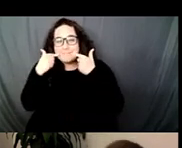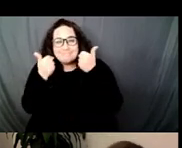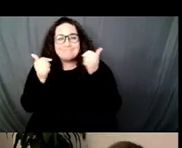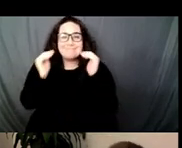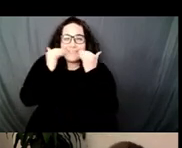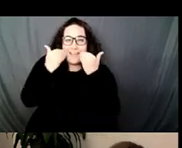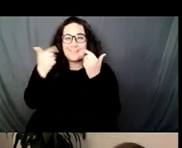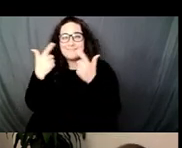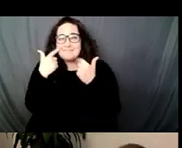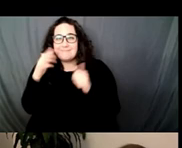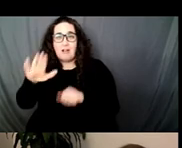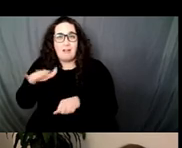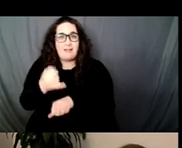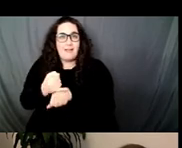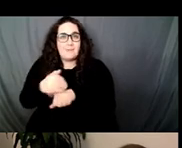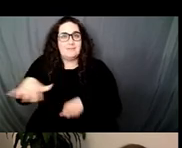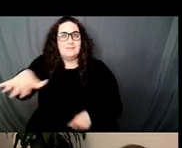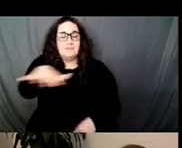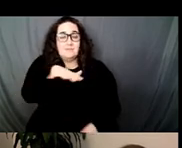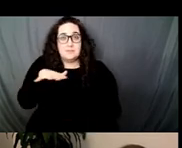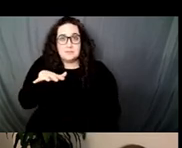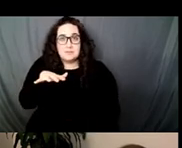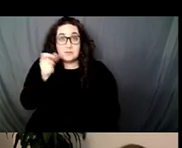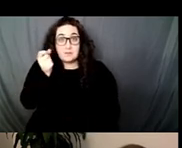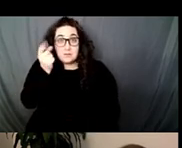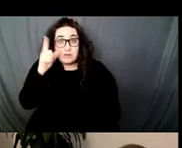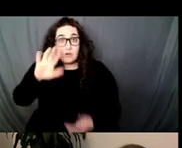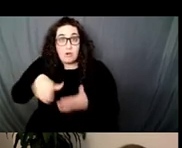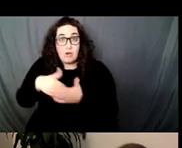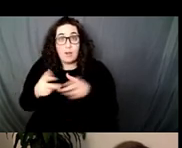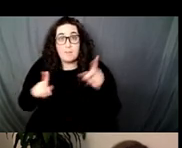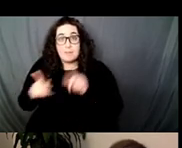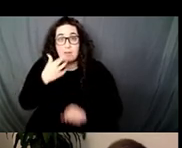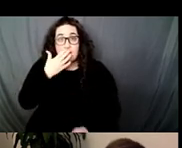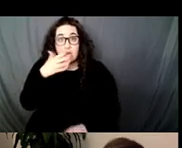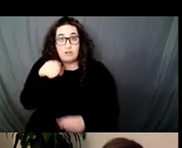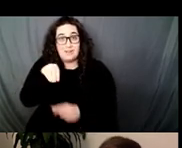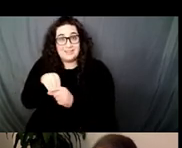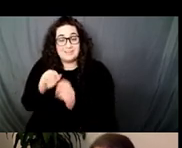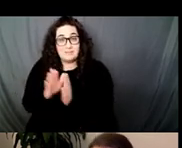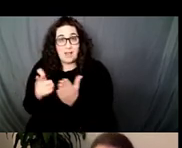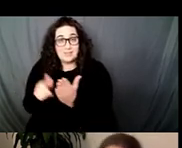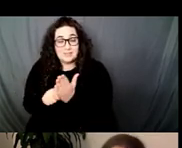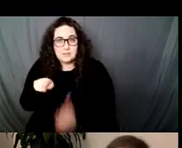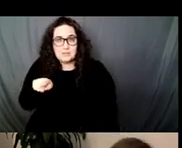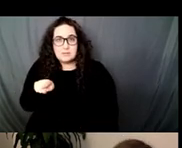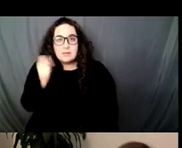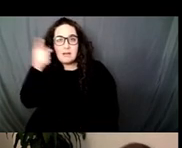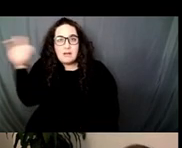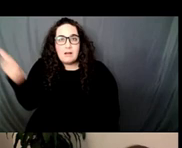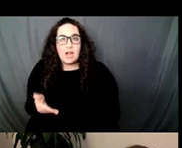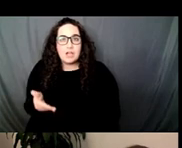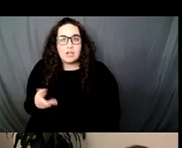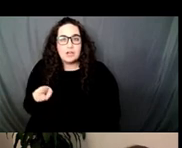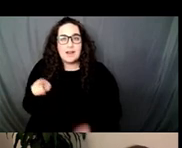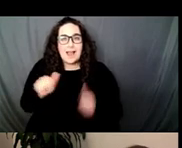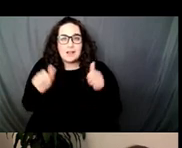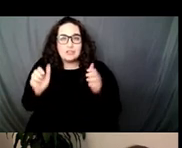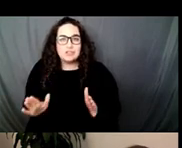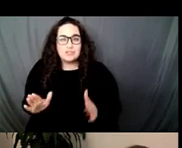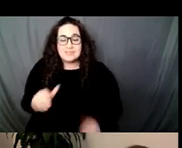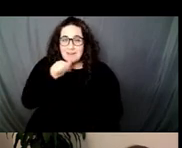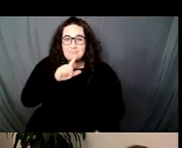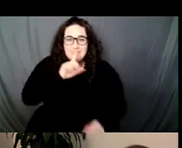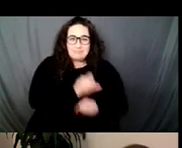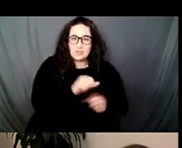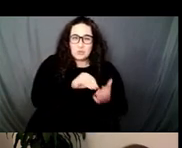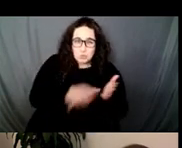recognized any of these spaces, because they were models that had been hired. FGT's strategy of infiltration seemed to offer a way to